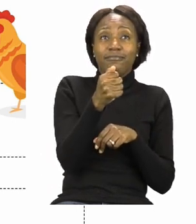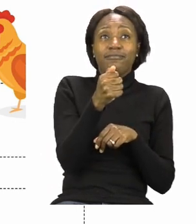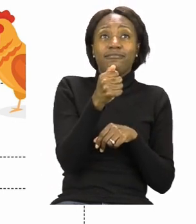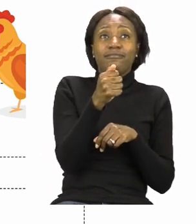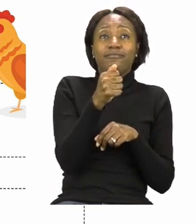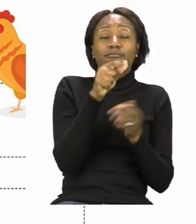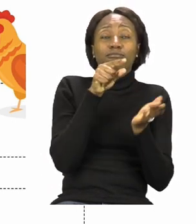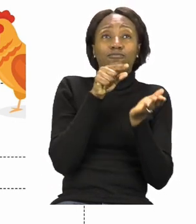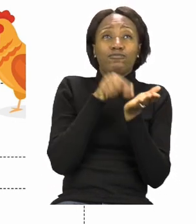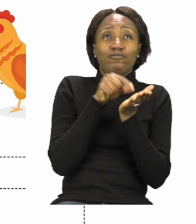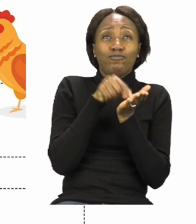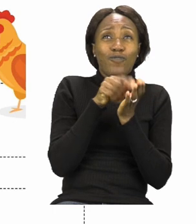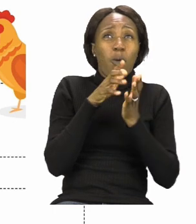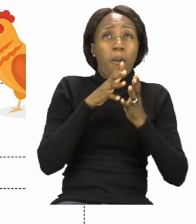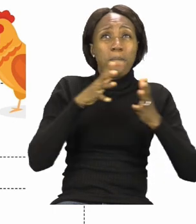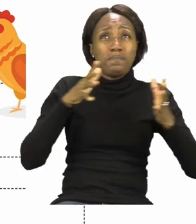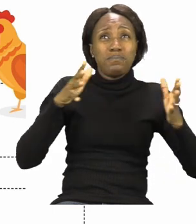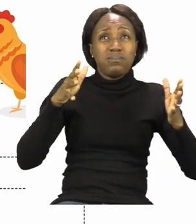turkey.